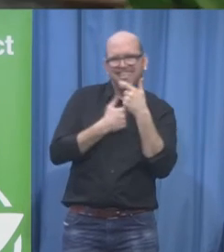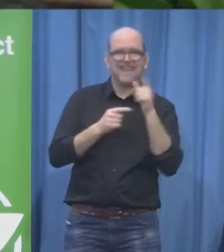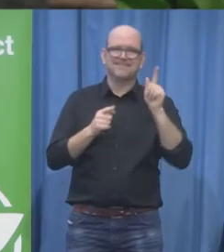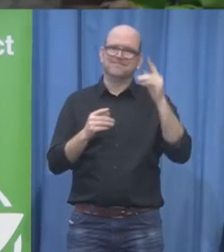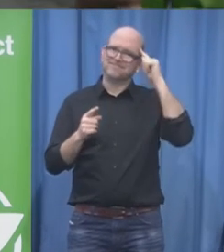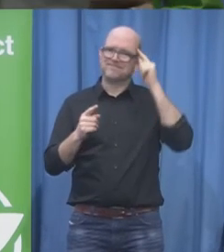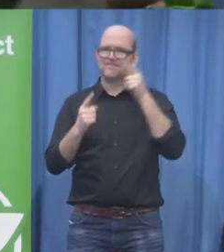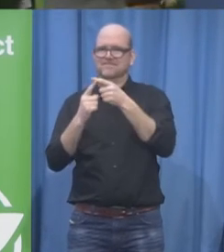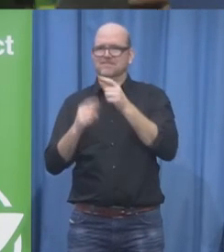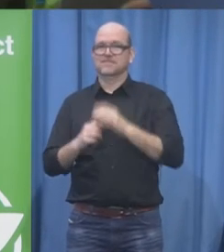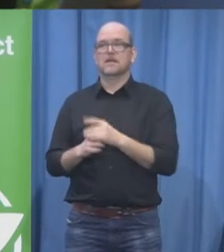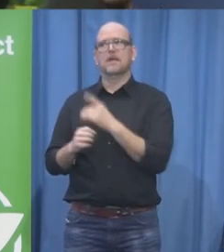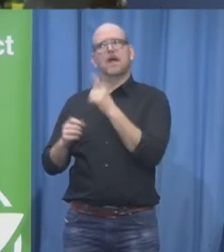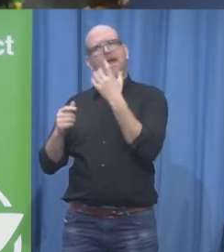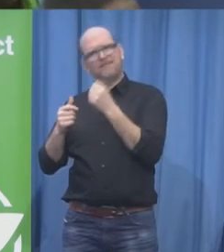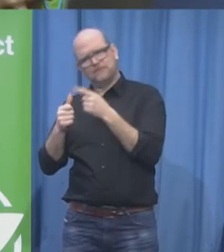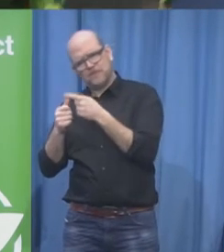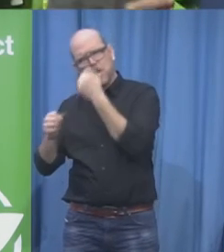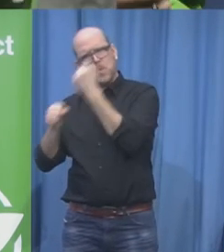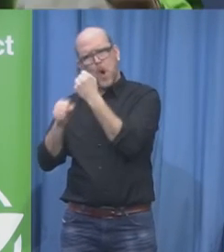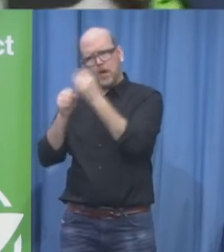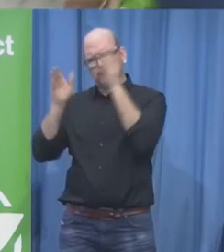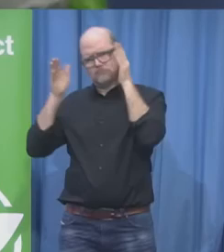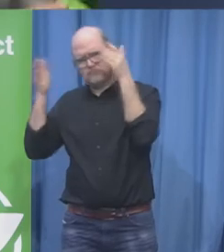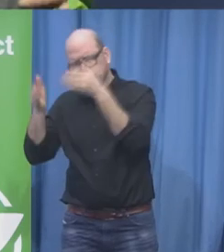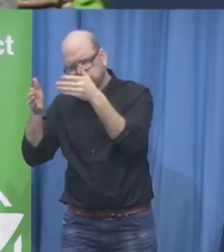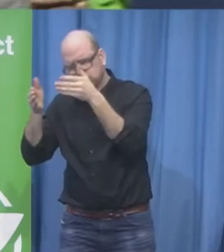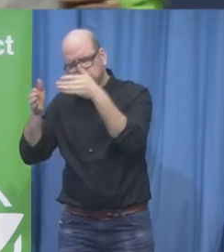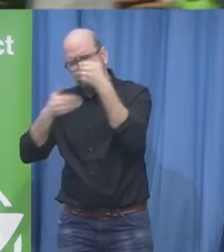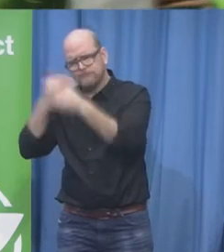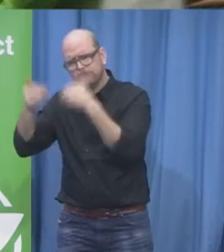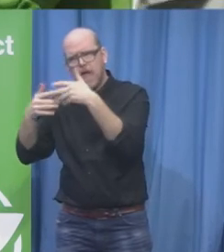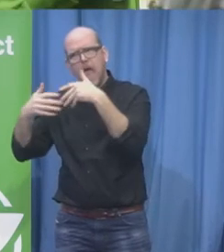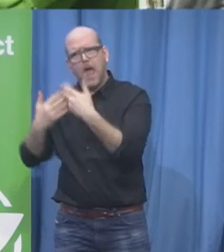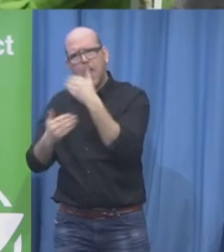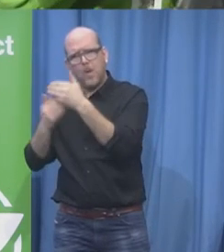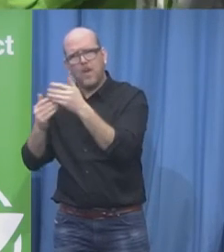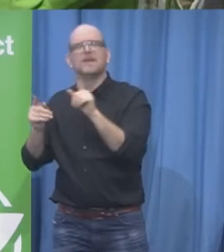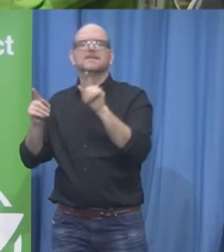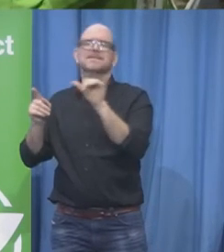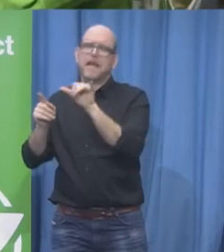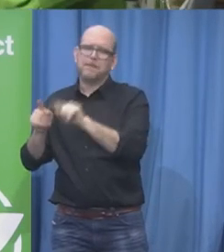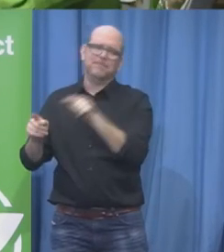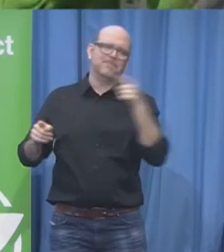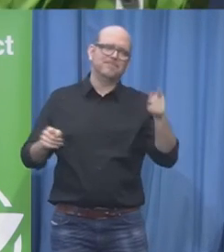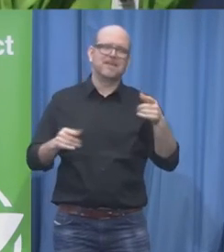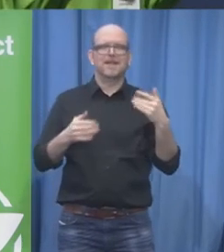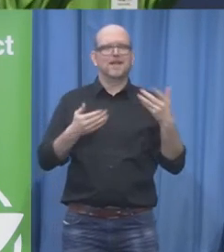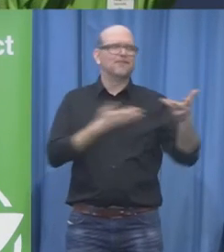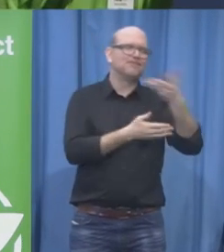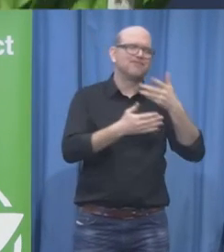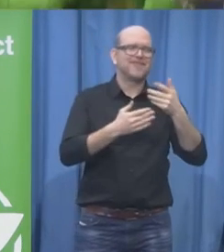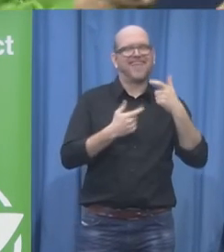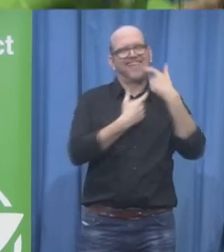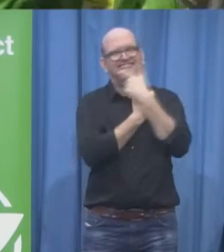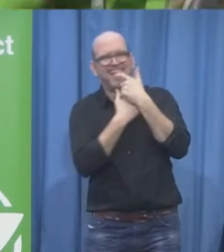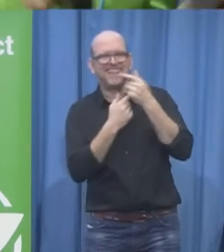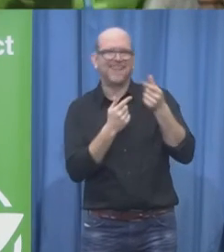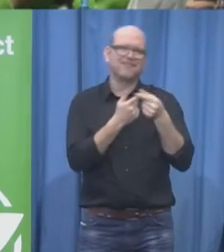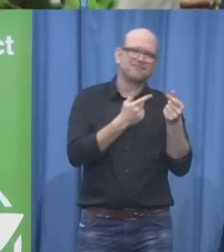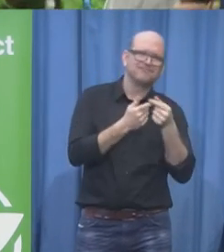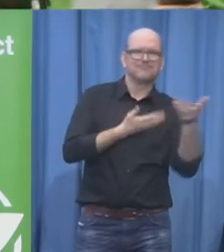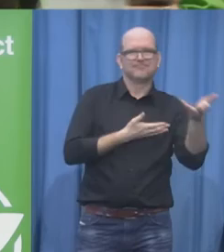that magic that makes things happen and thirdly please walk away with at least three